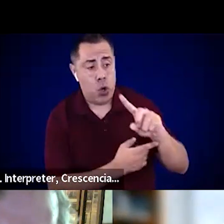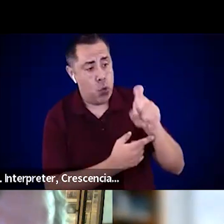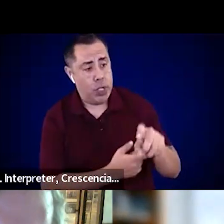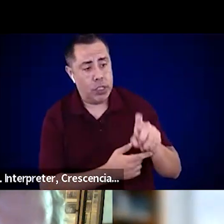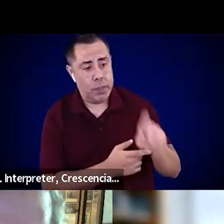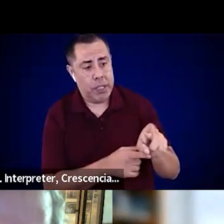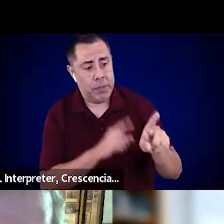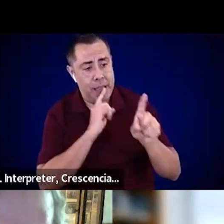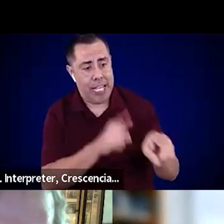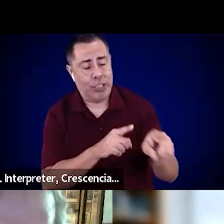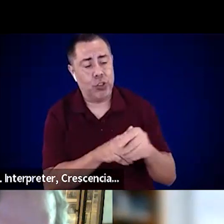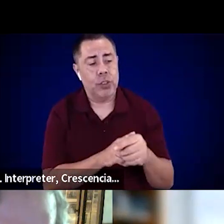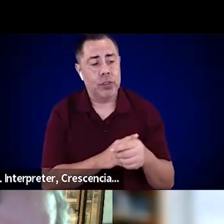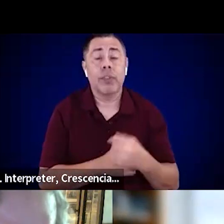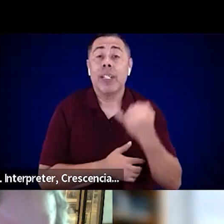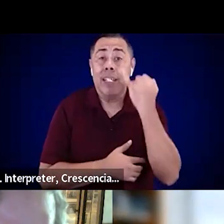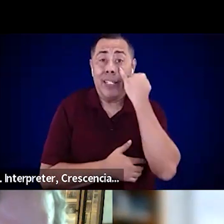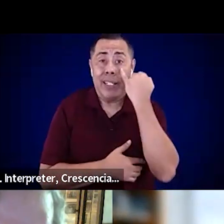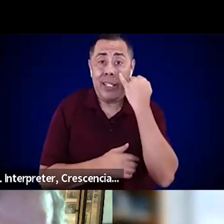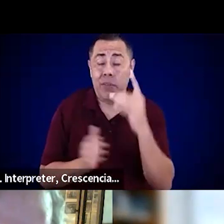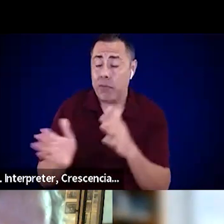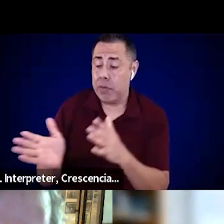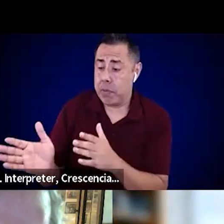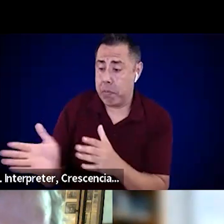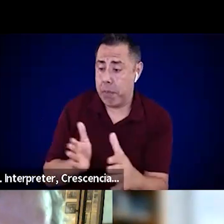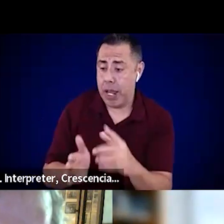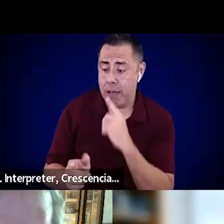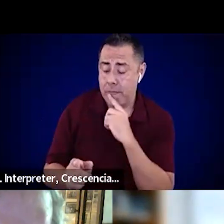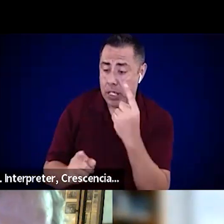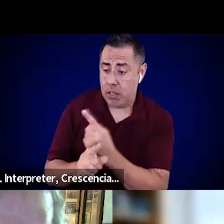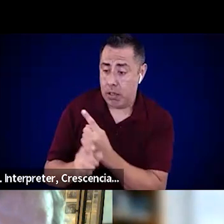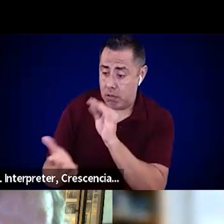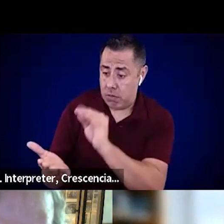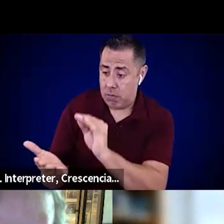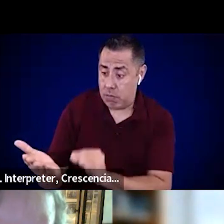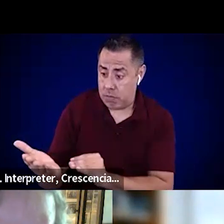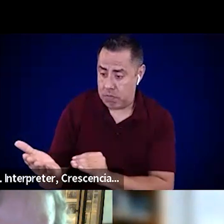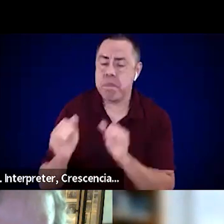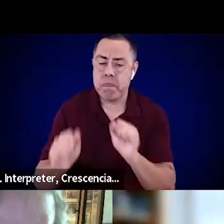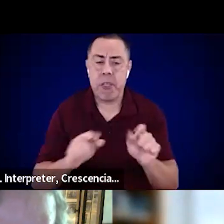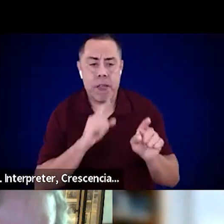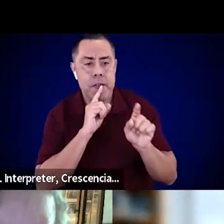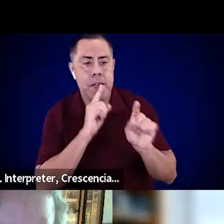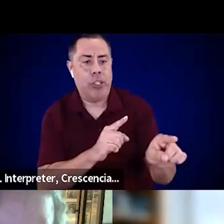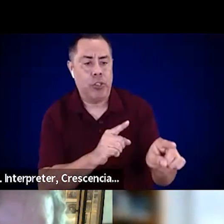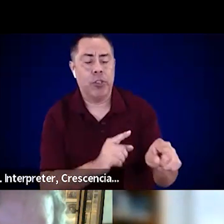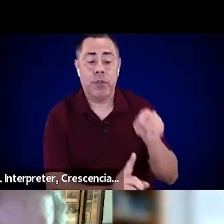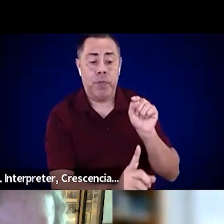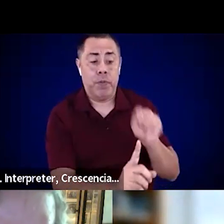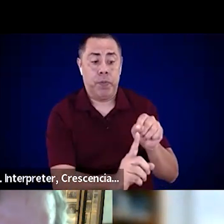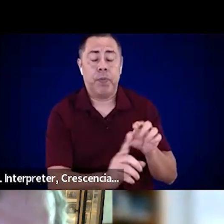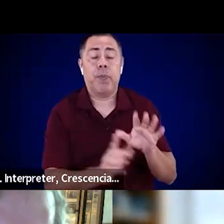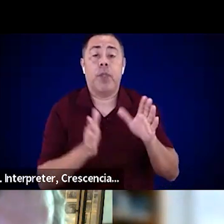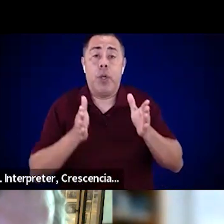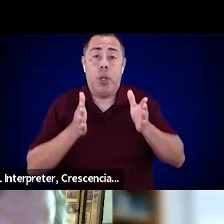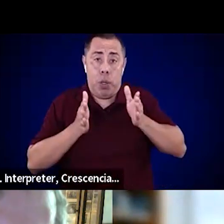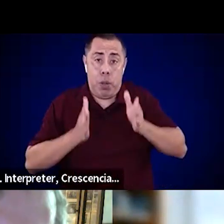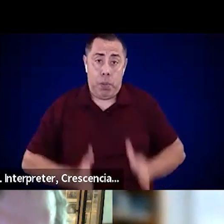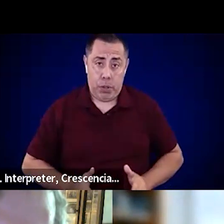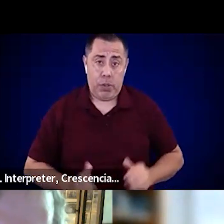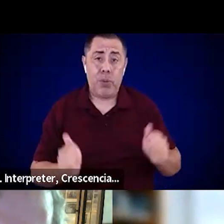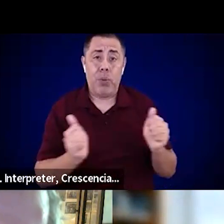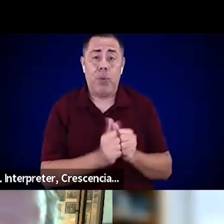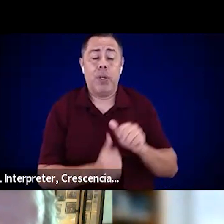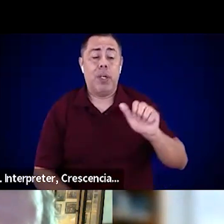is appropriately operationalized is that a person with an access and functional needs can